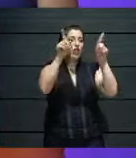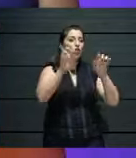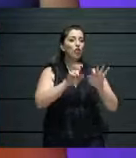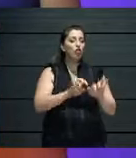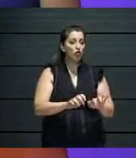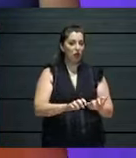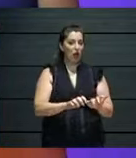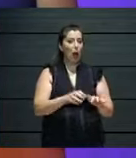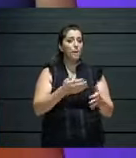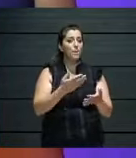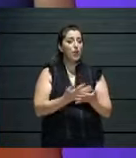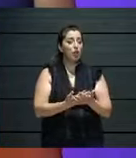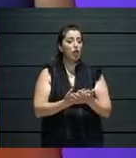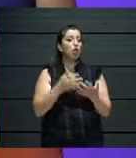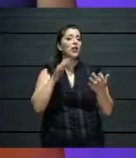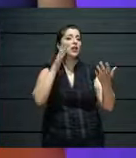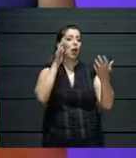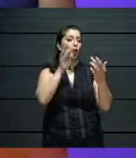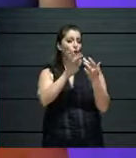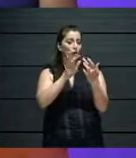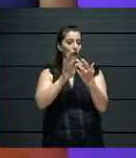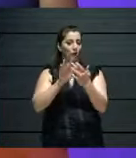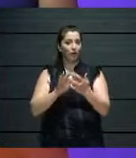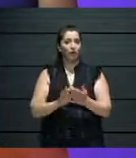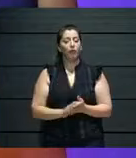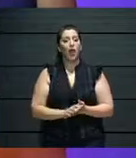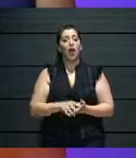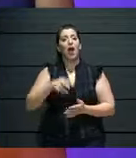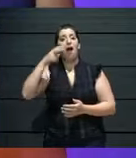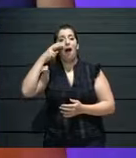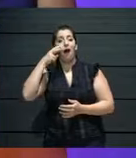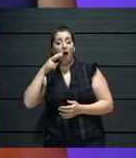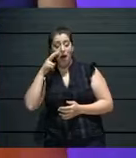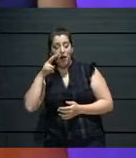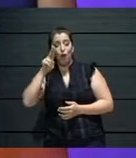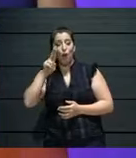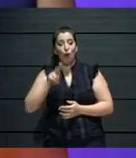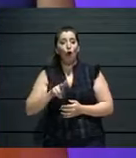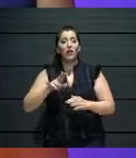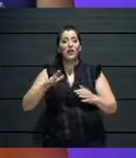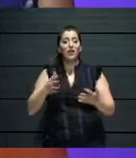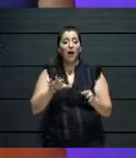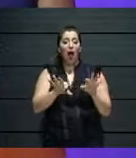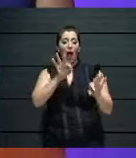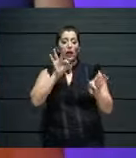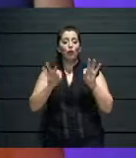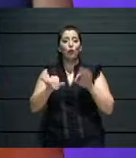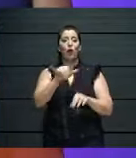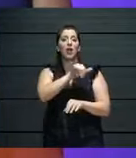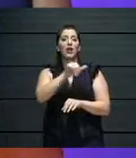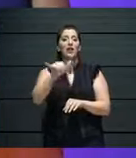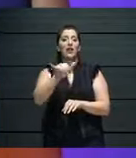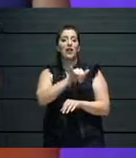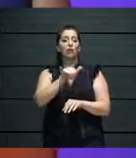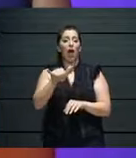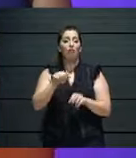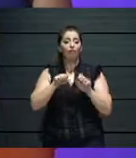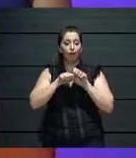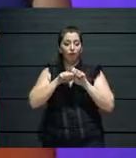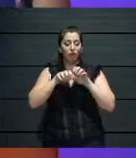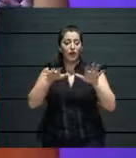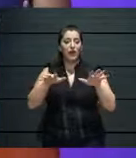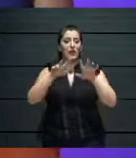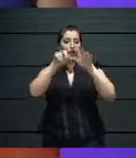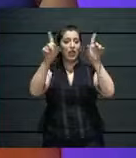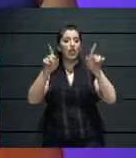do so. Um, we spoke of, uh, the importance of using the right digital platforms with the right algorithms to push forward the right artistic